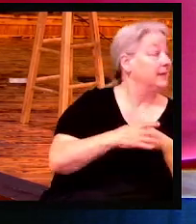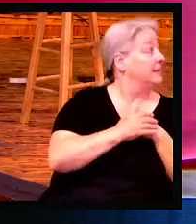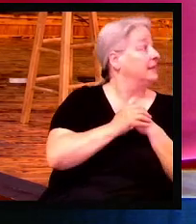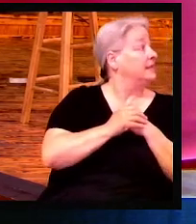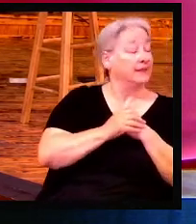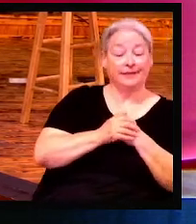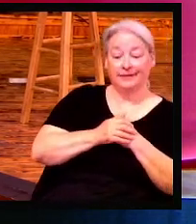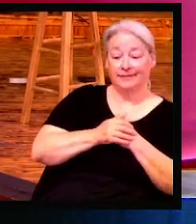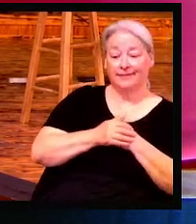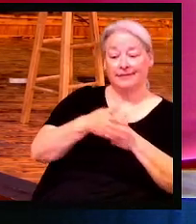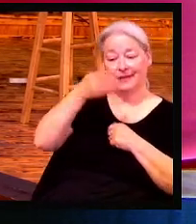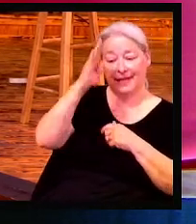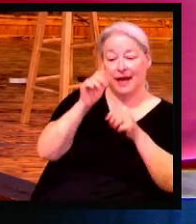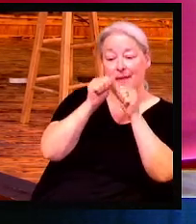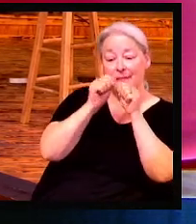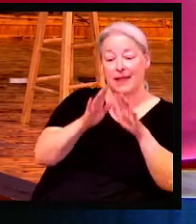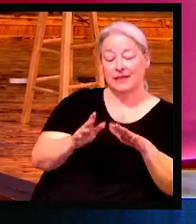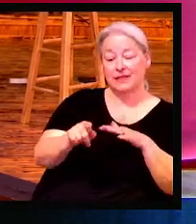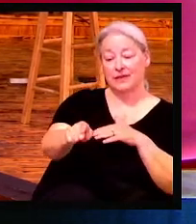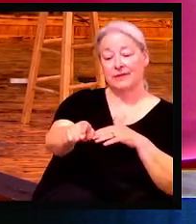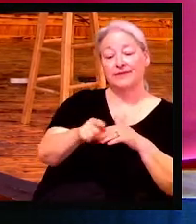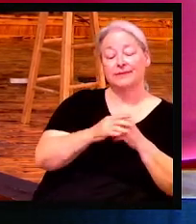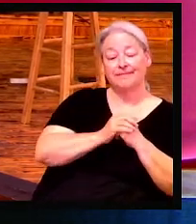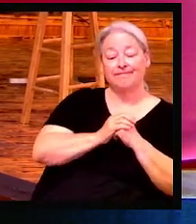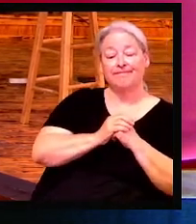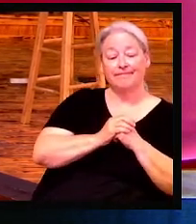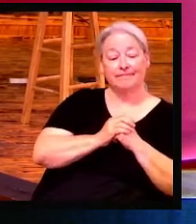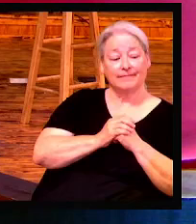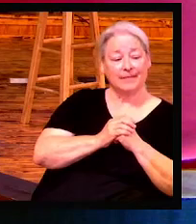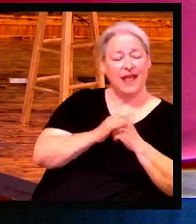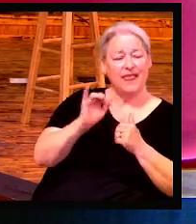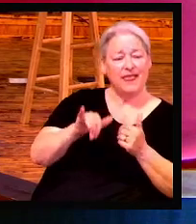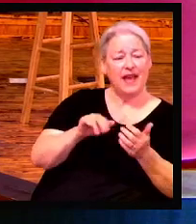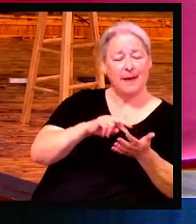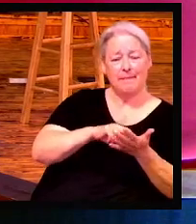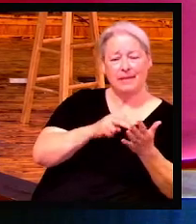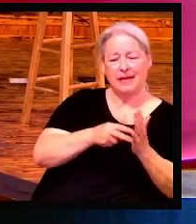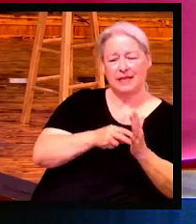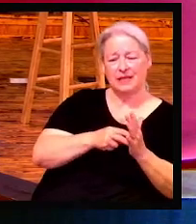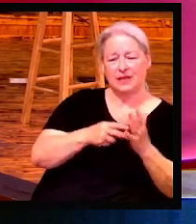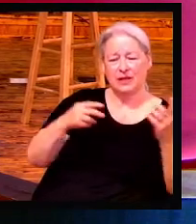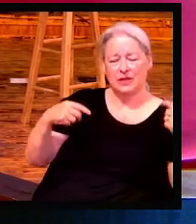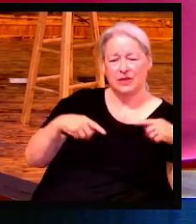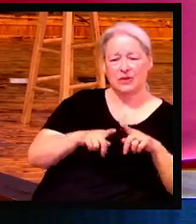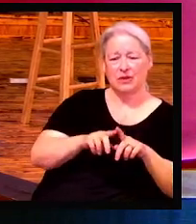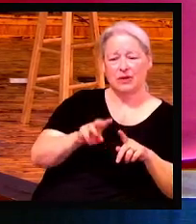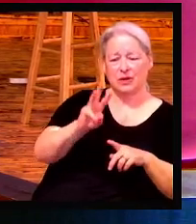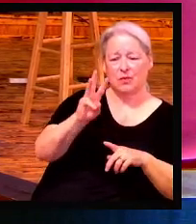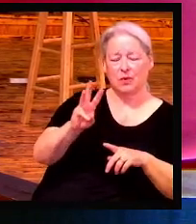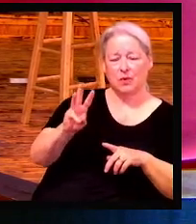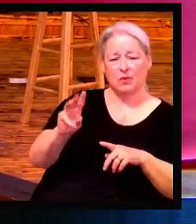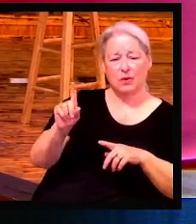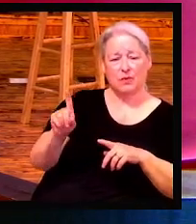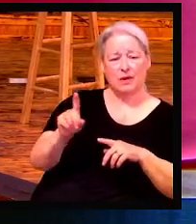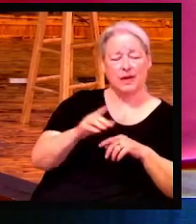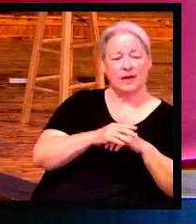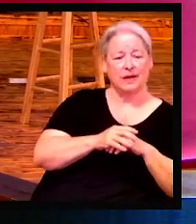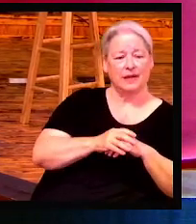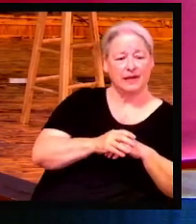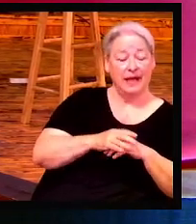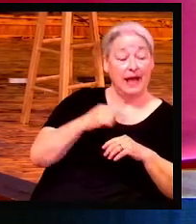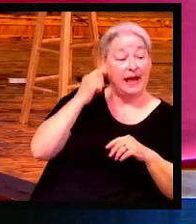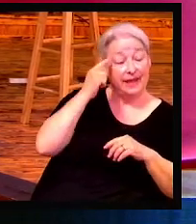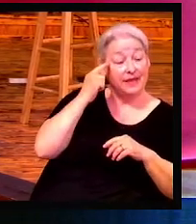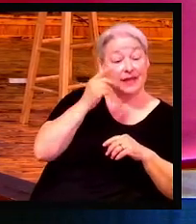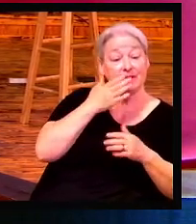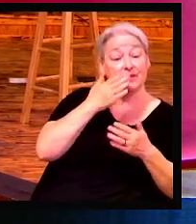God bless you. What that means is during World War I, I think it's good to know history,